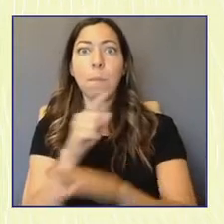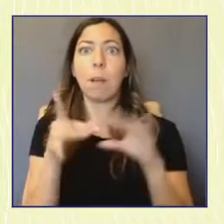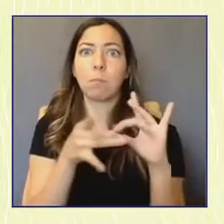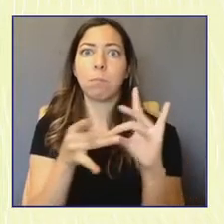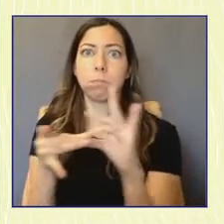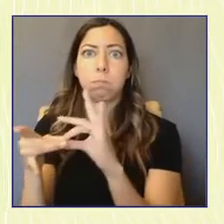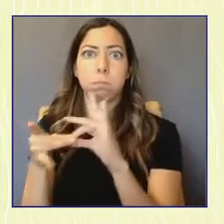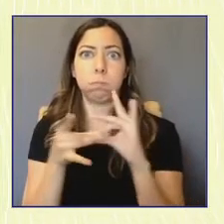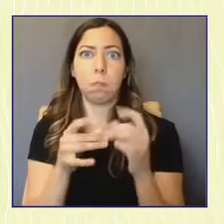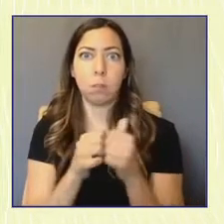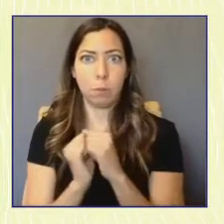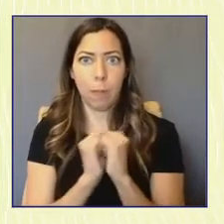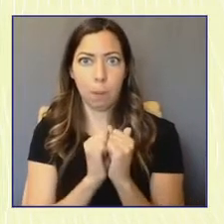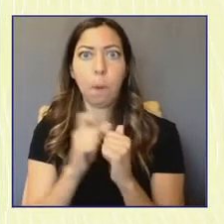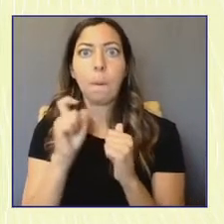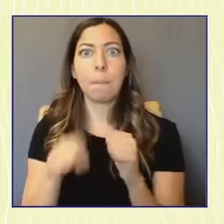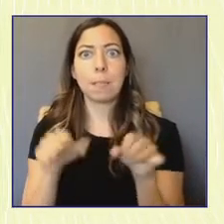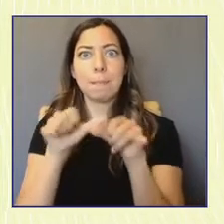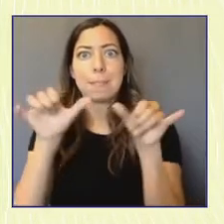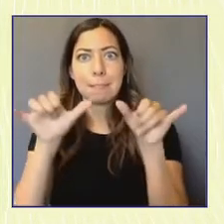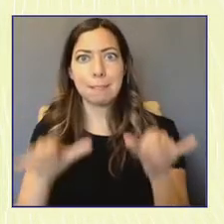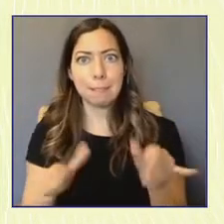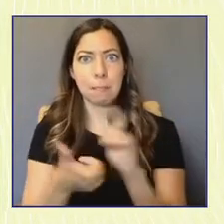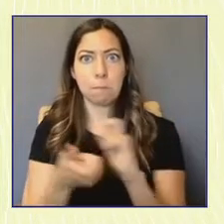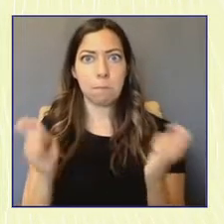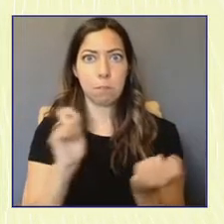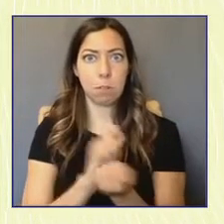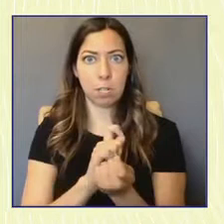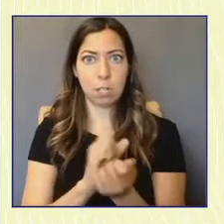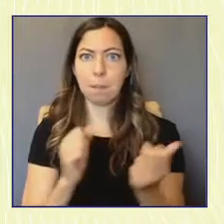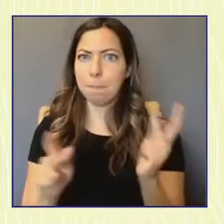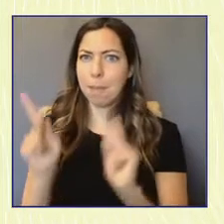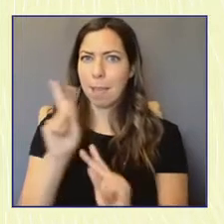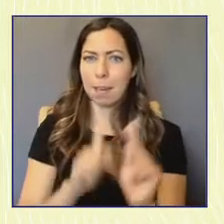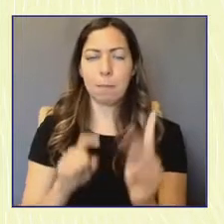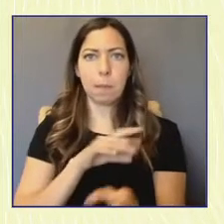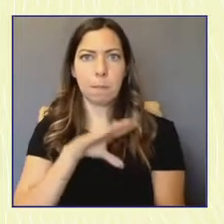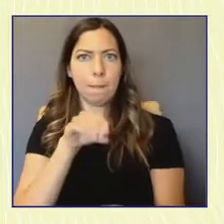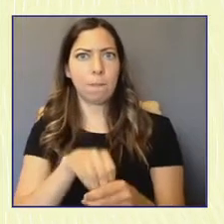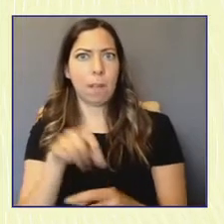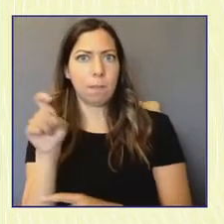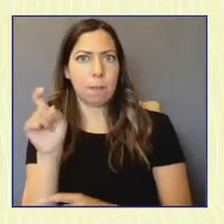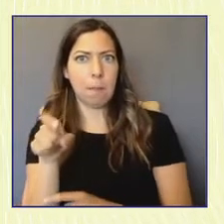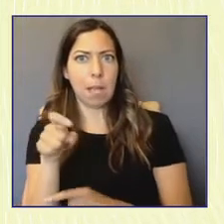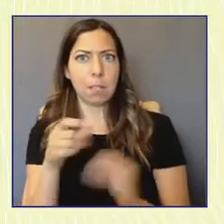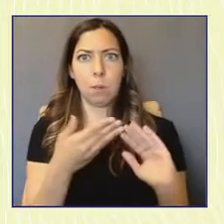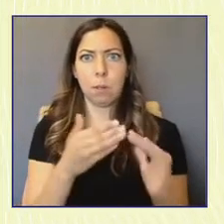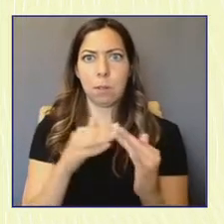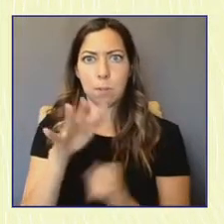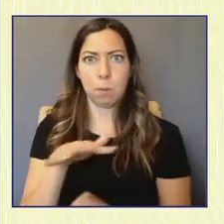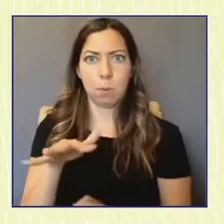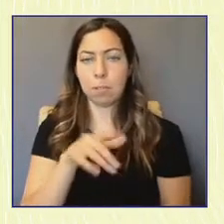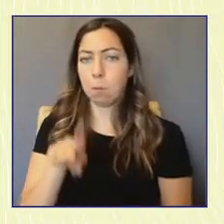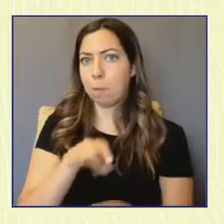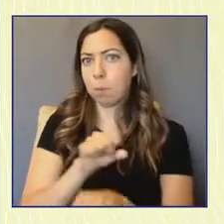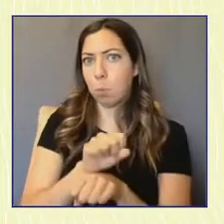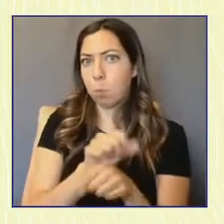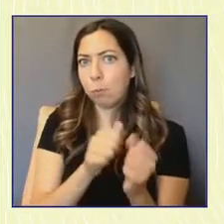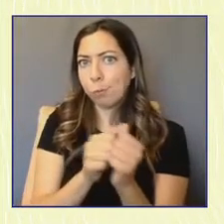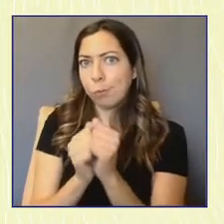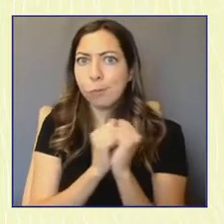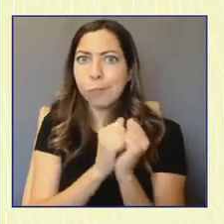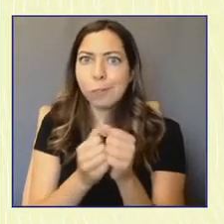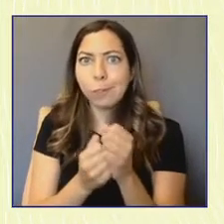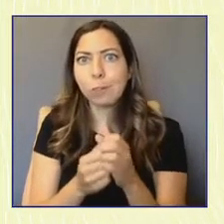need structural changes that are spearheaded by many stakeholders and communities that are working together to grow and to nurture